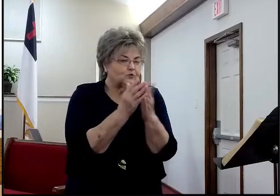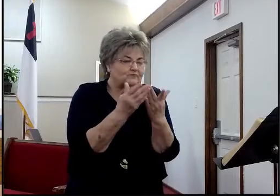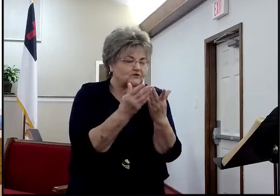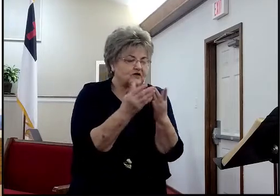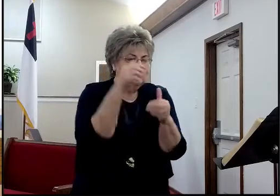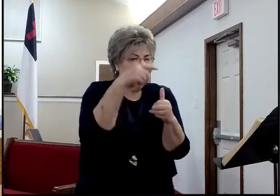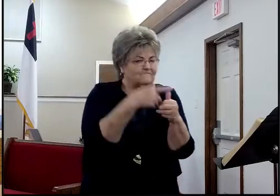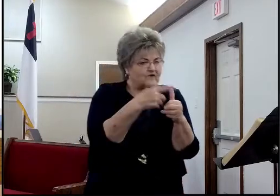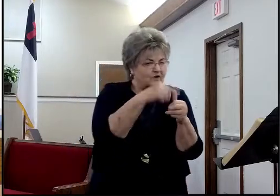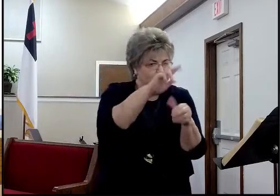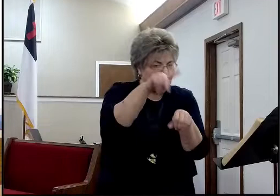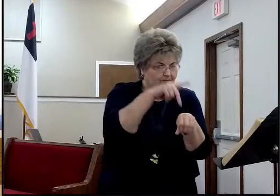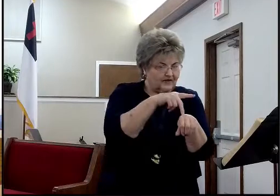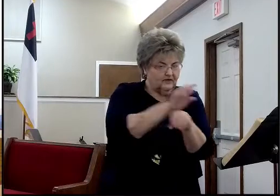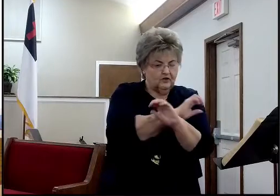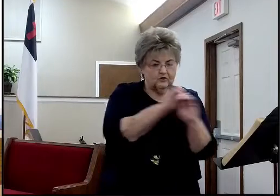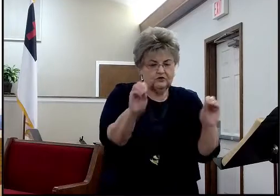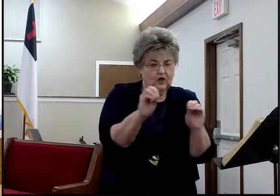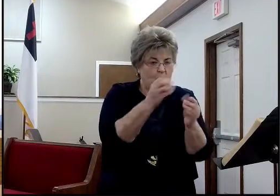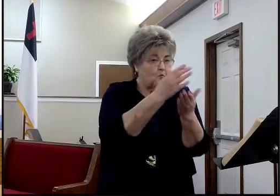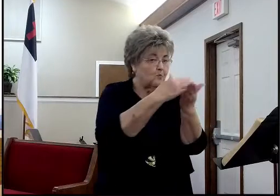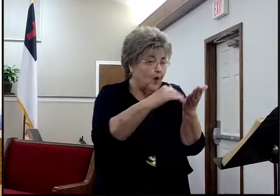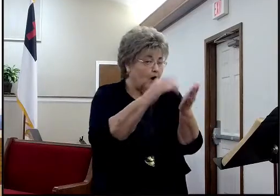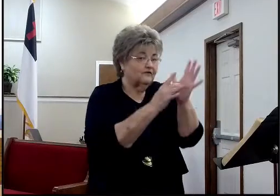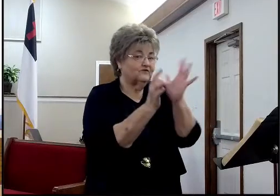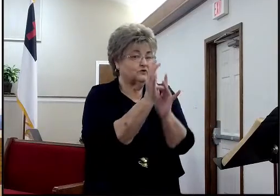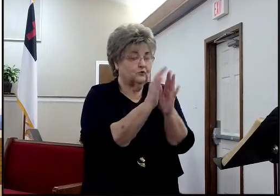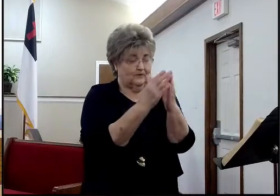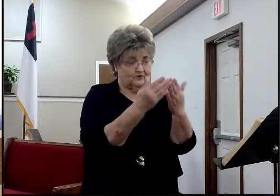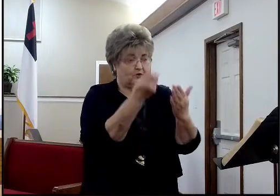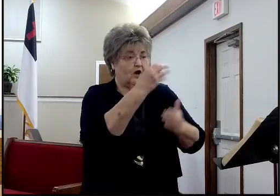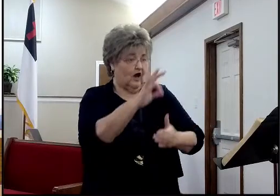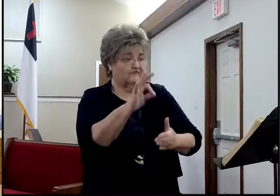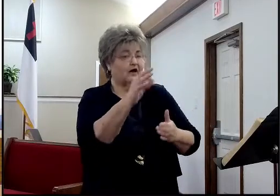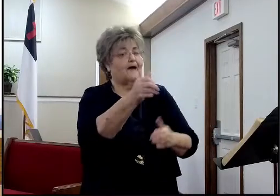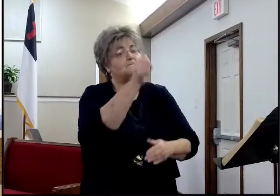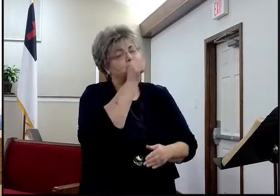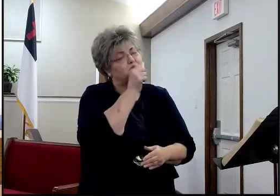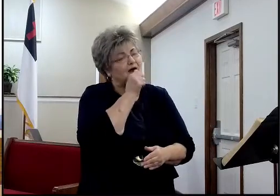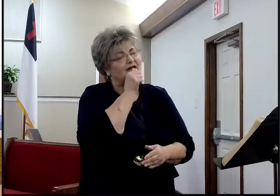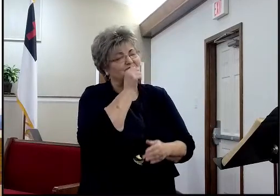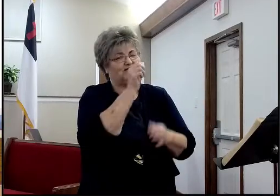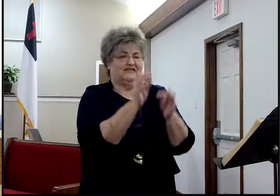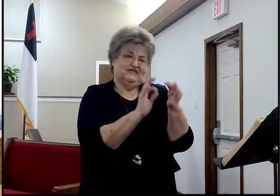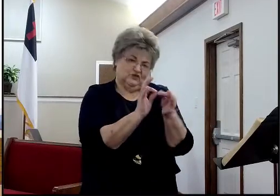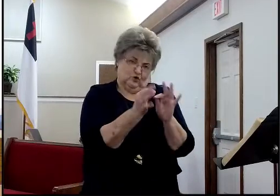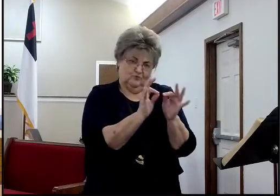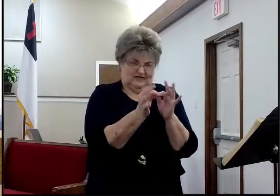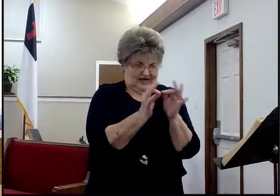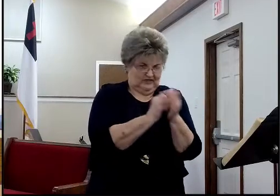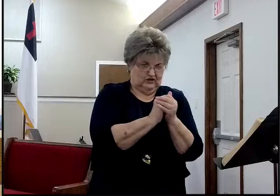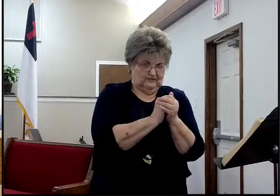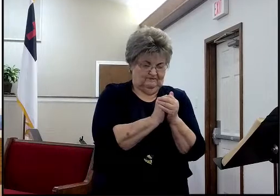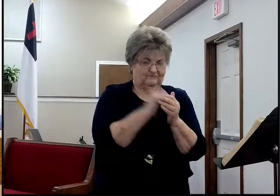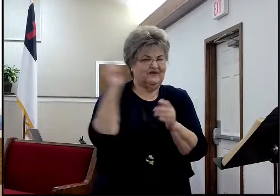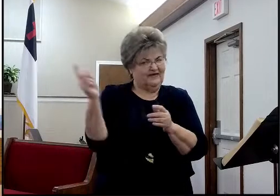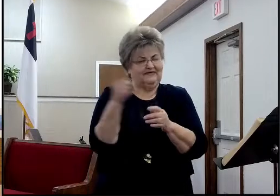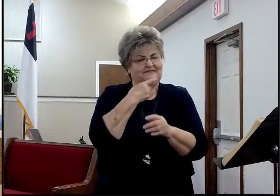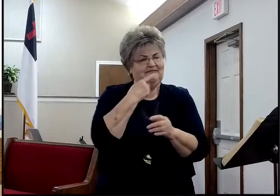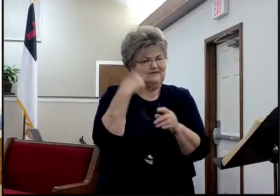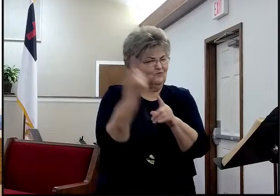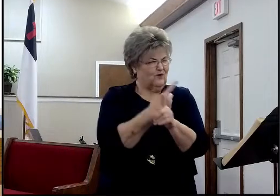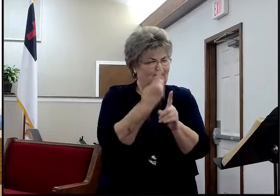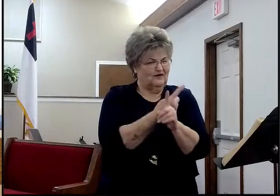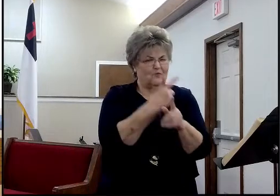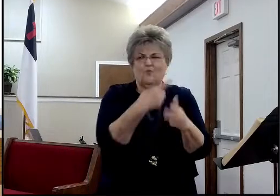Peter that no portion of scripture is of private interpretation. So, you've heard me say this more than once. Regularly, I say this. But what does